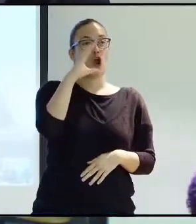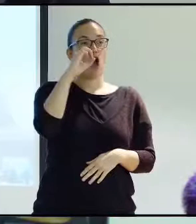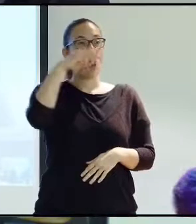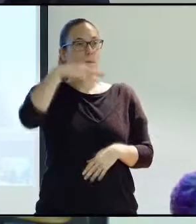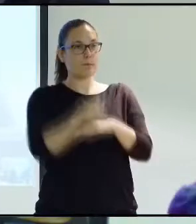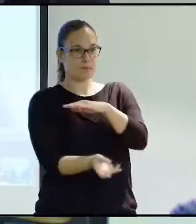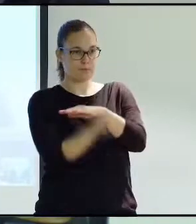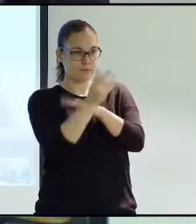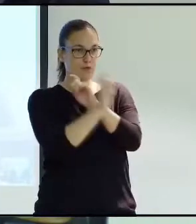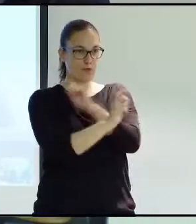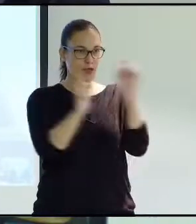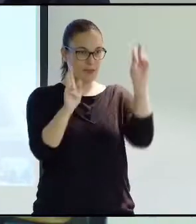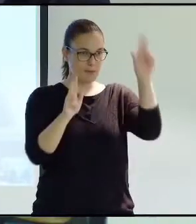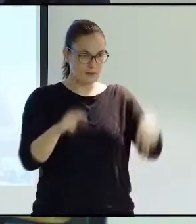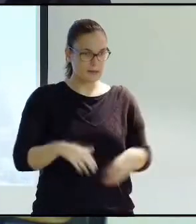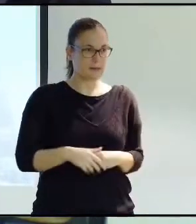SALCOM.